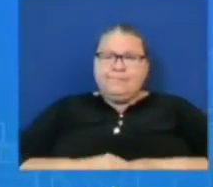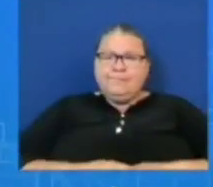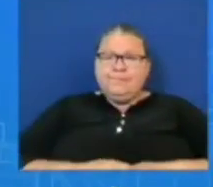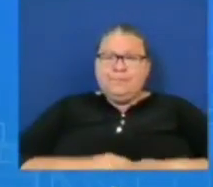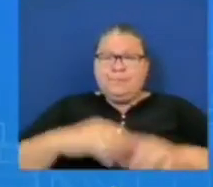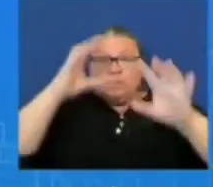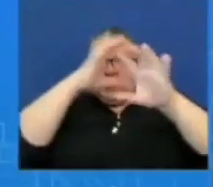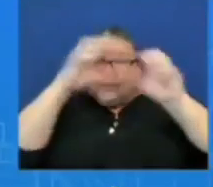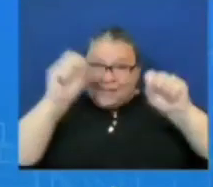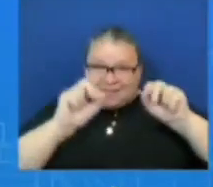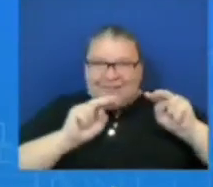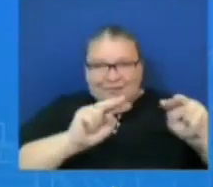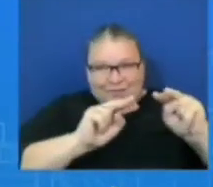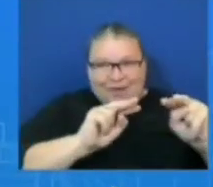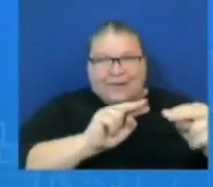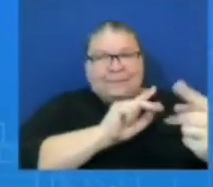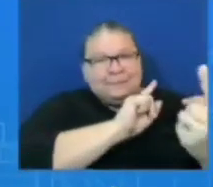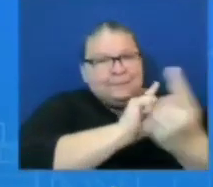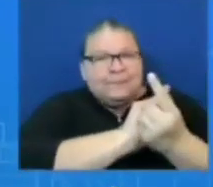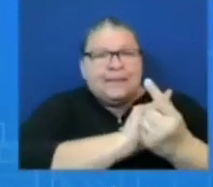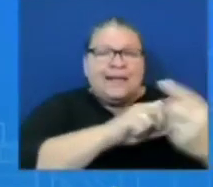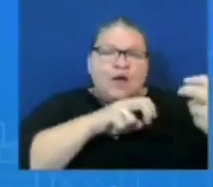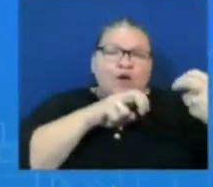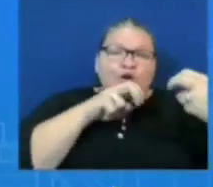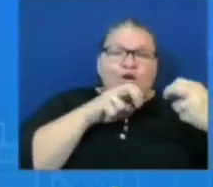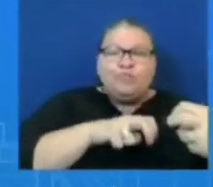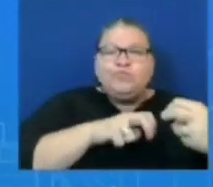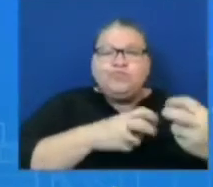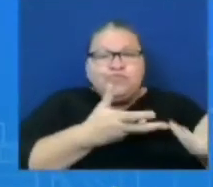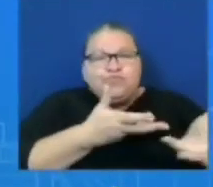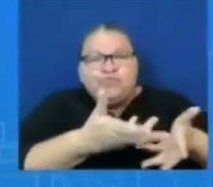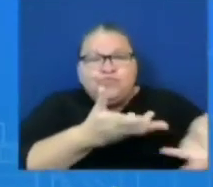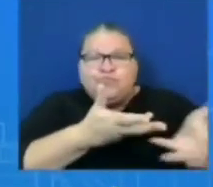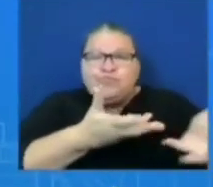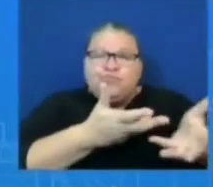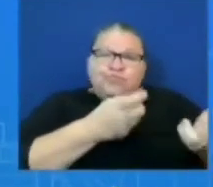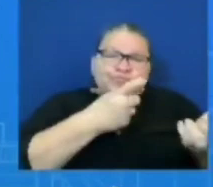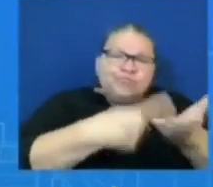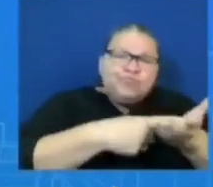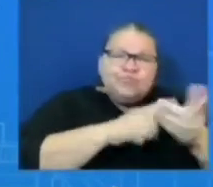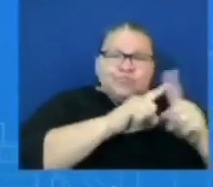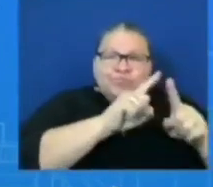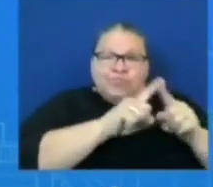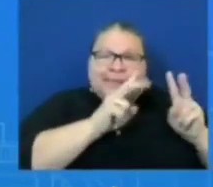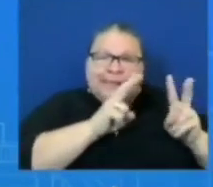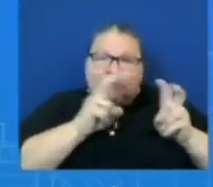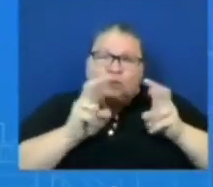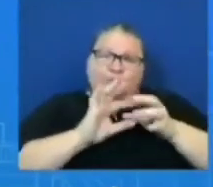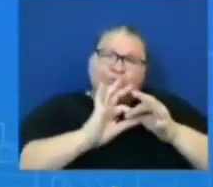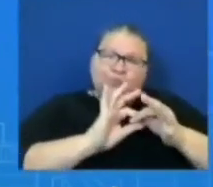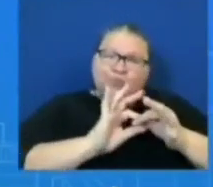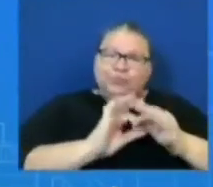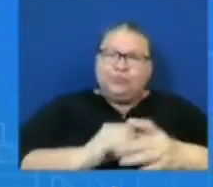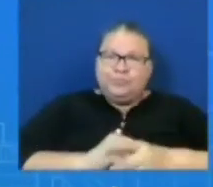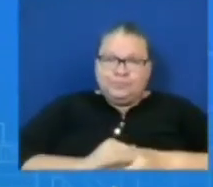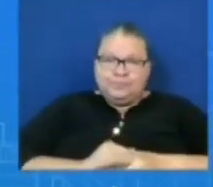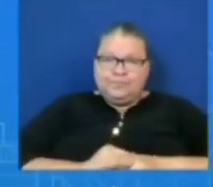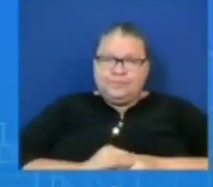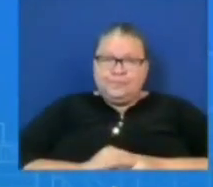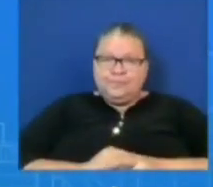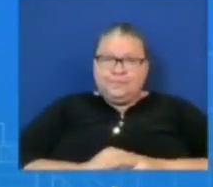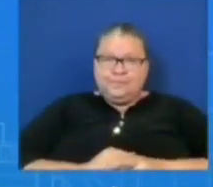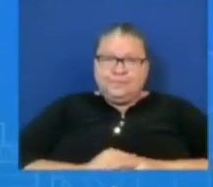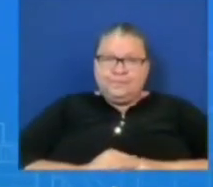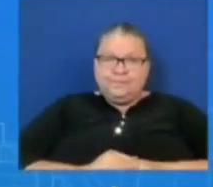talk about all those issues and to advance and deepen that that partnership and that friendship and then the follow is is this administration at all concerned about the health